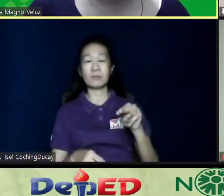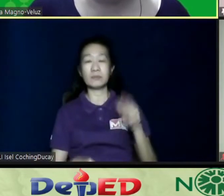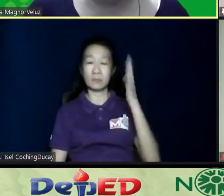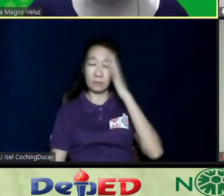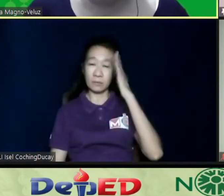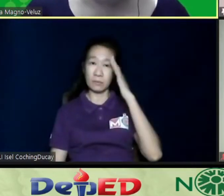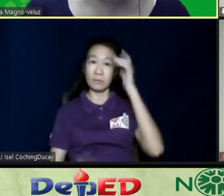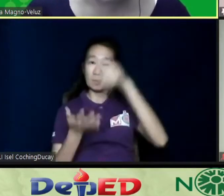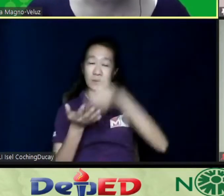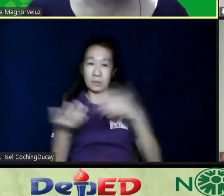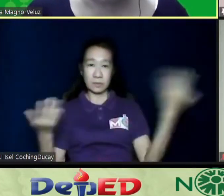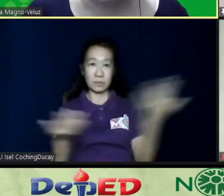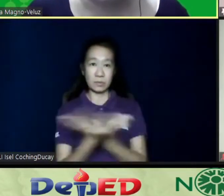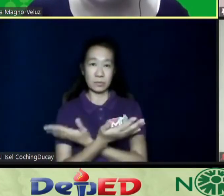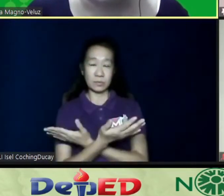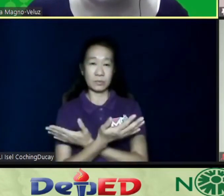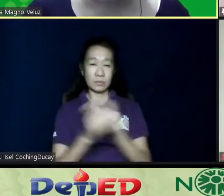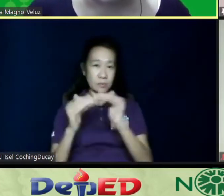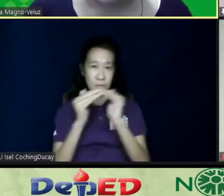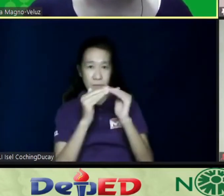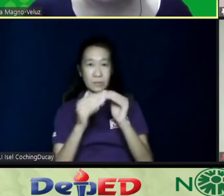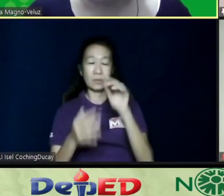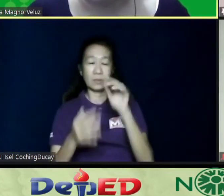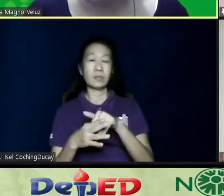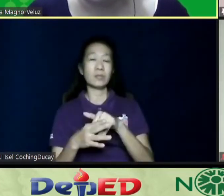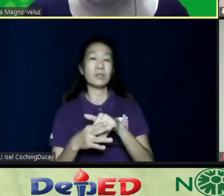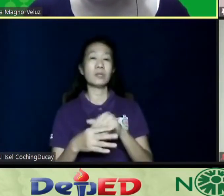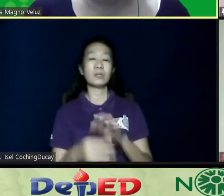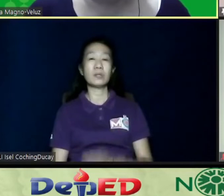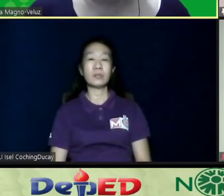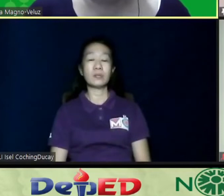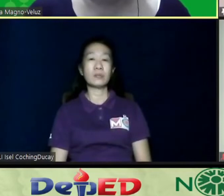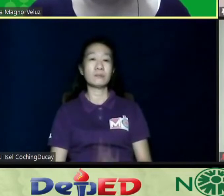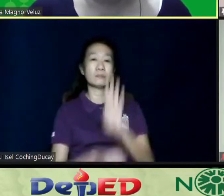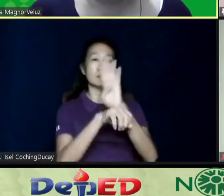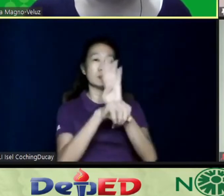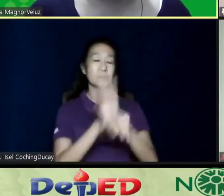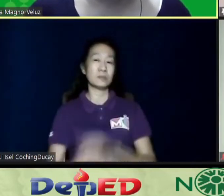standard in transacting. Definitely.